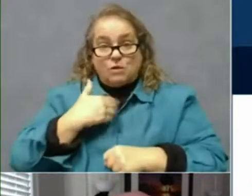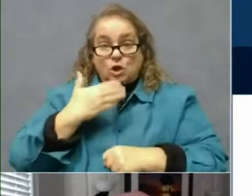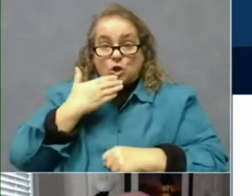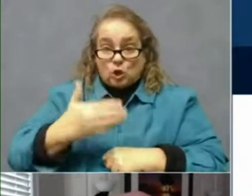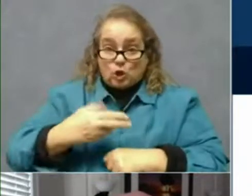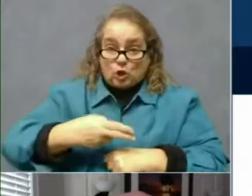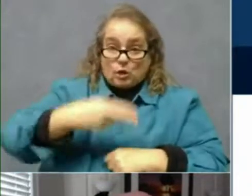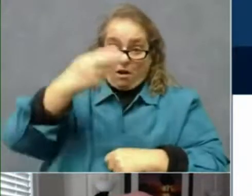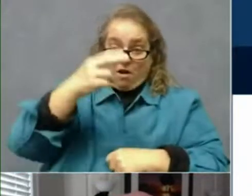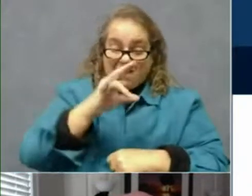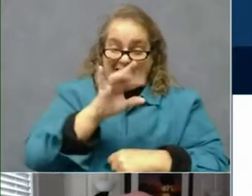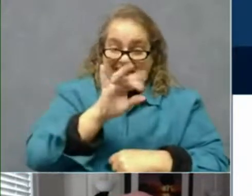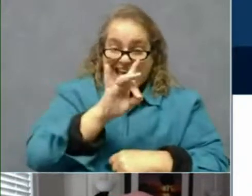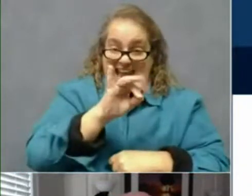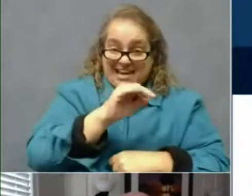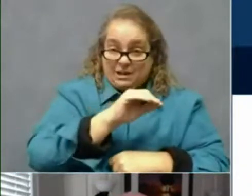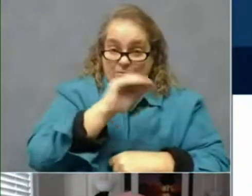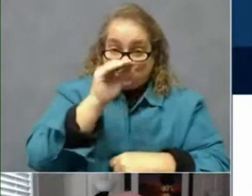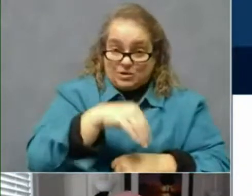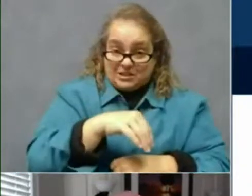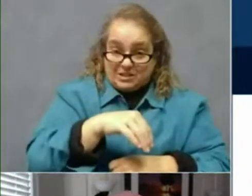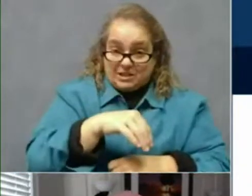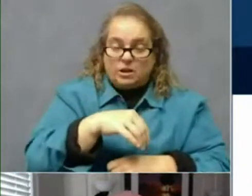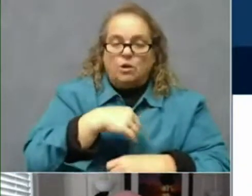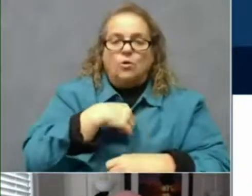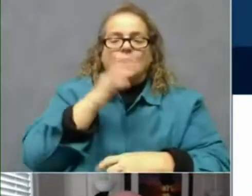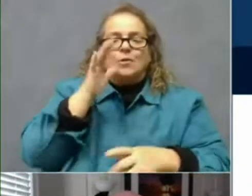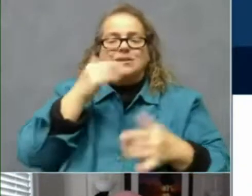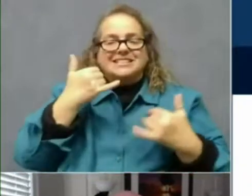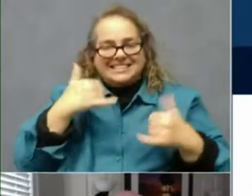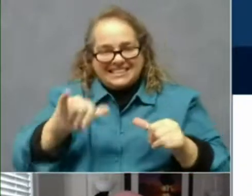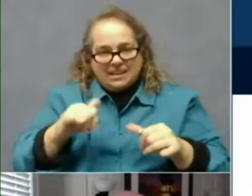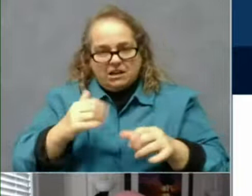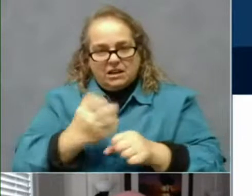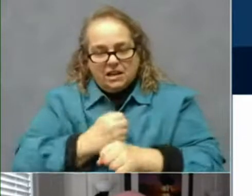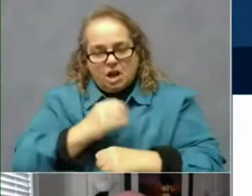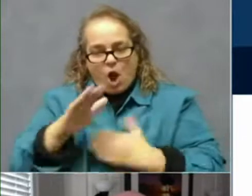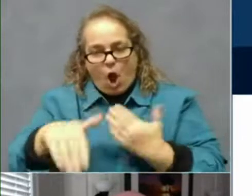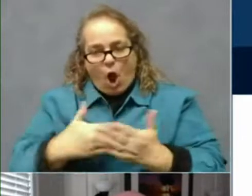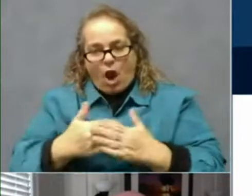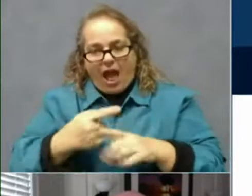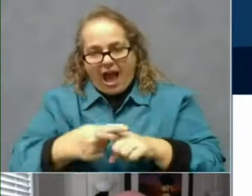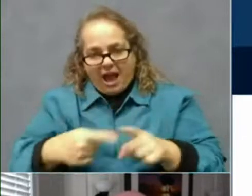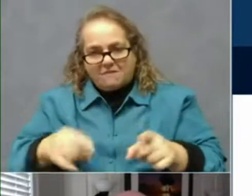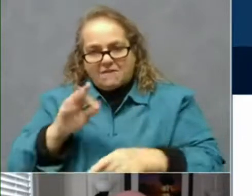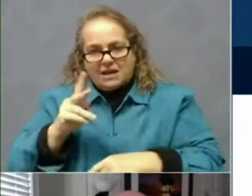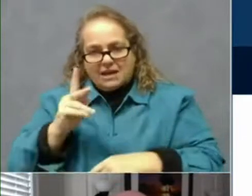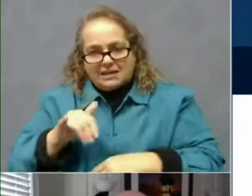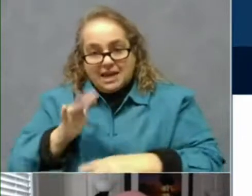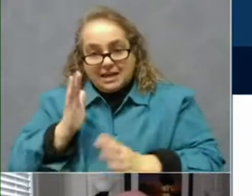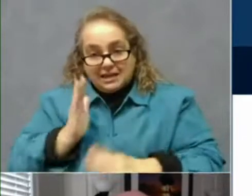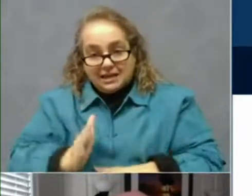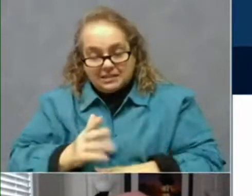than half of every interested Kentuckian vaccinated by the time we reach June. Since we have increasing